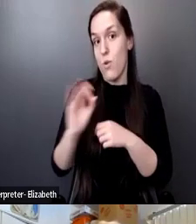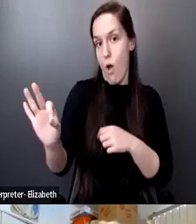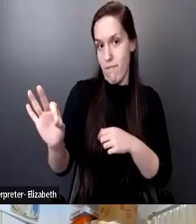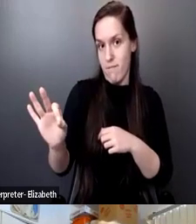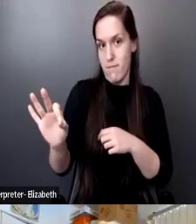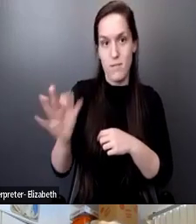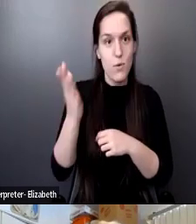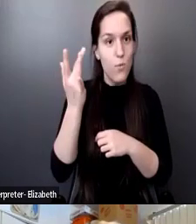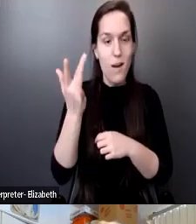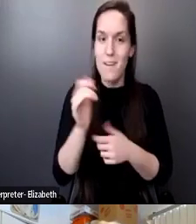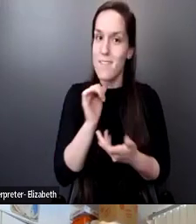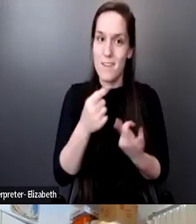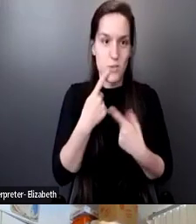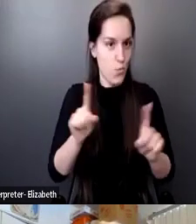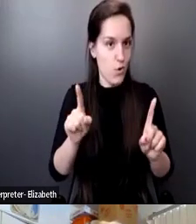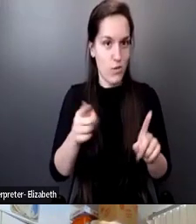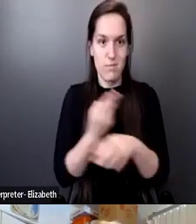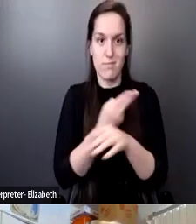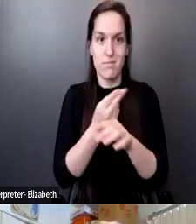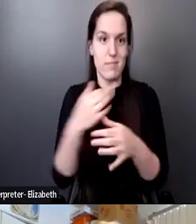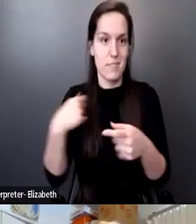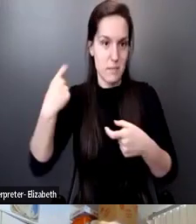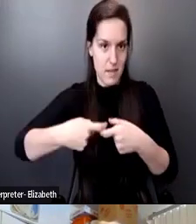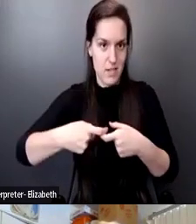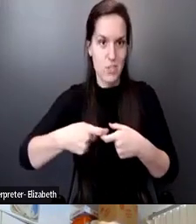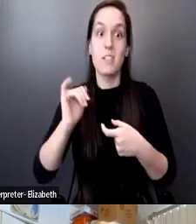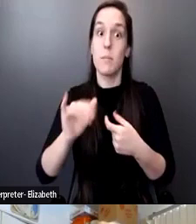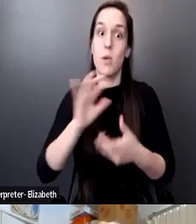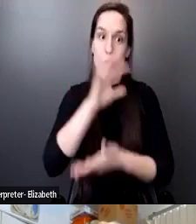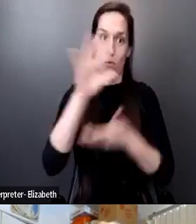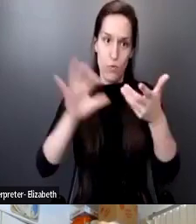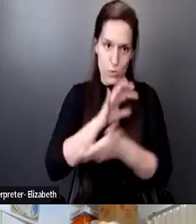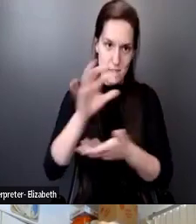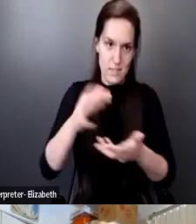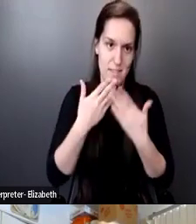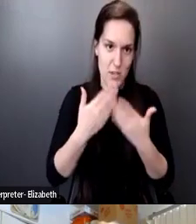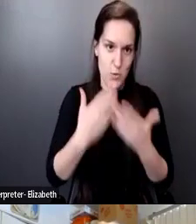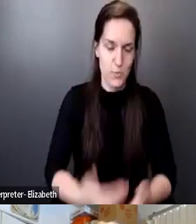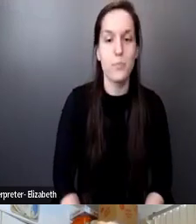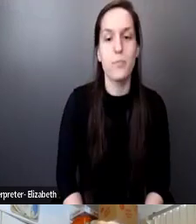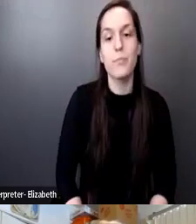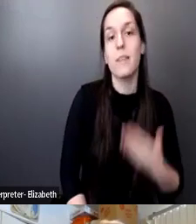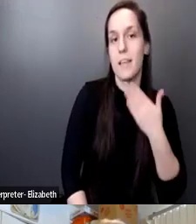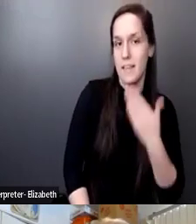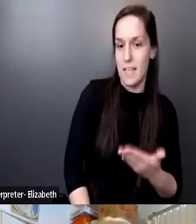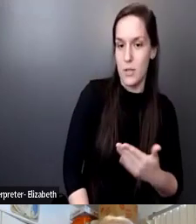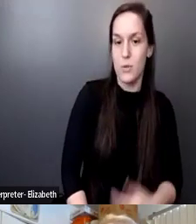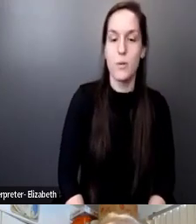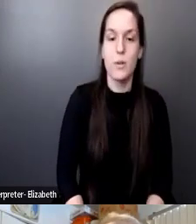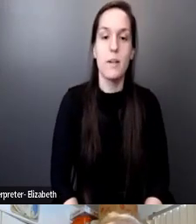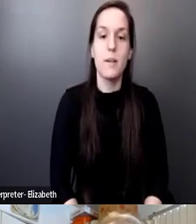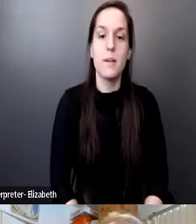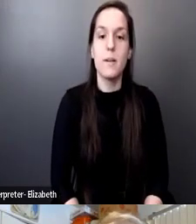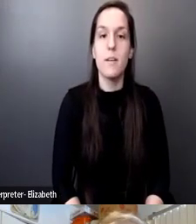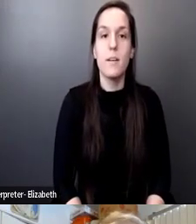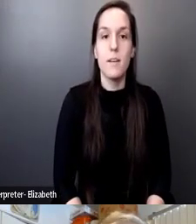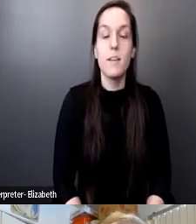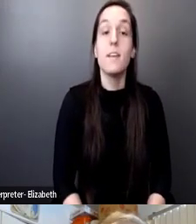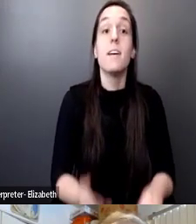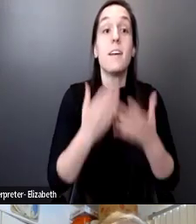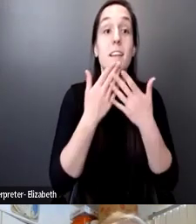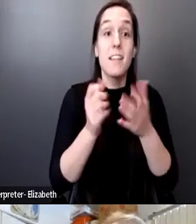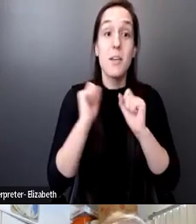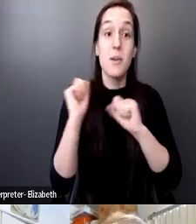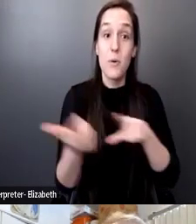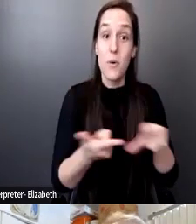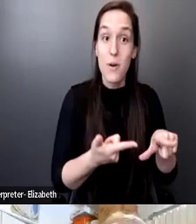does not work in Spanish and it will be very confusing. Thank you. Thank you. So thank you, everyone. I'd